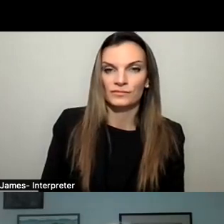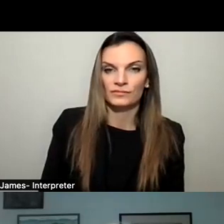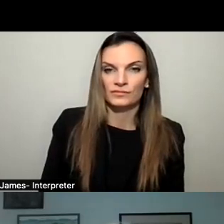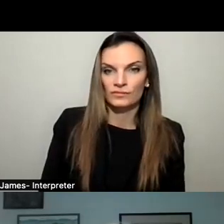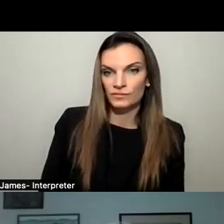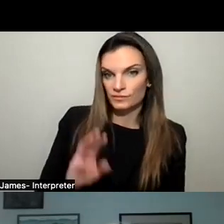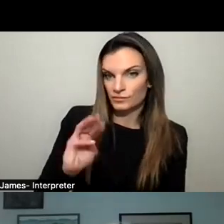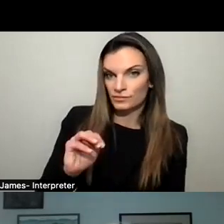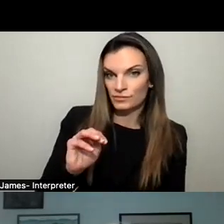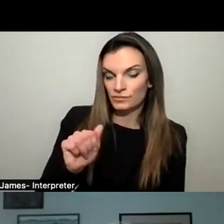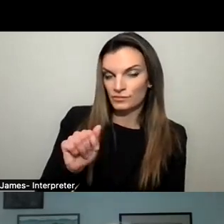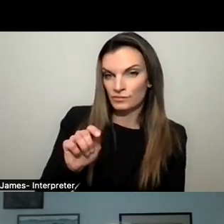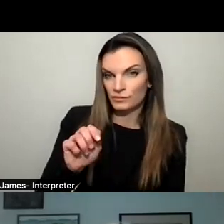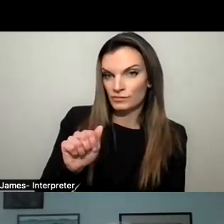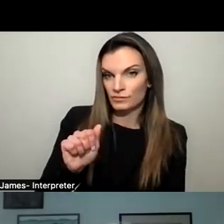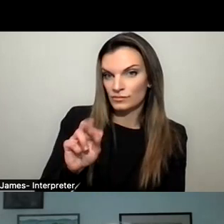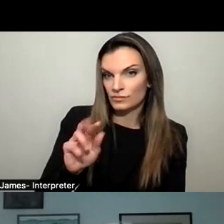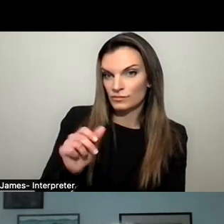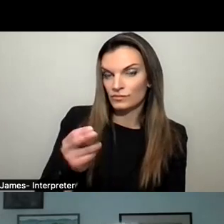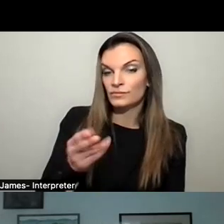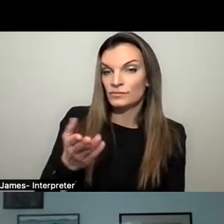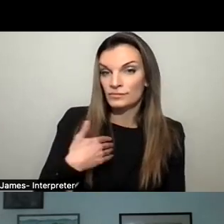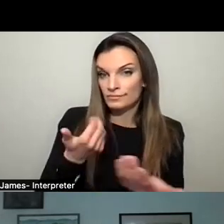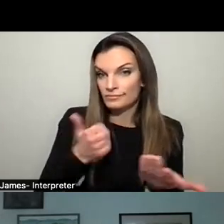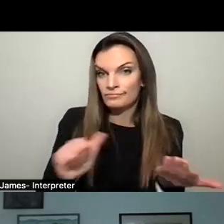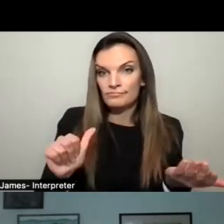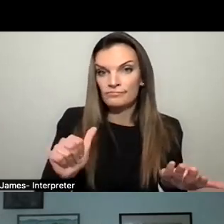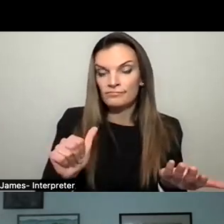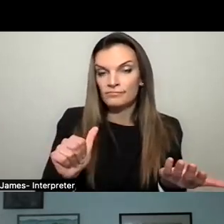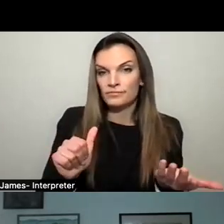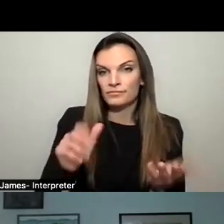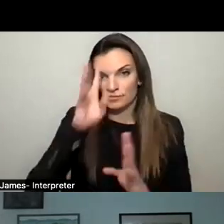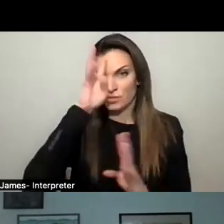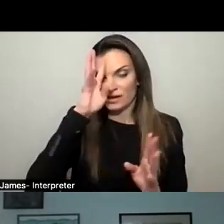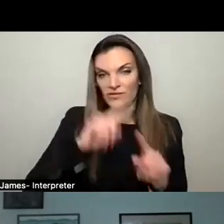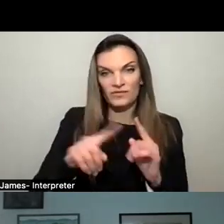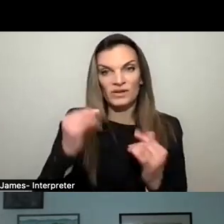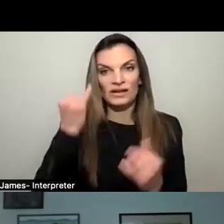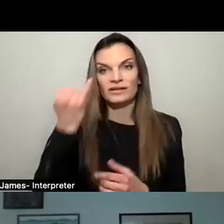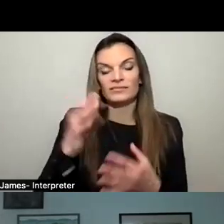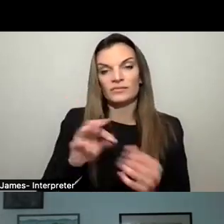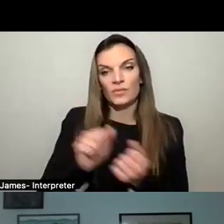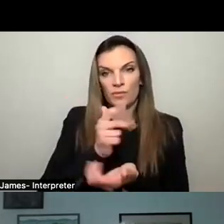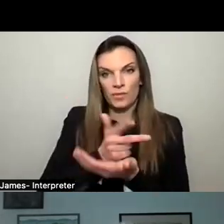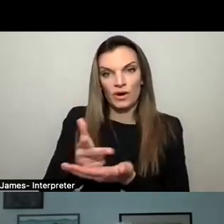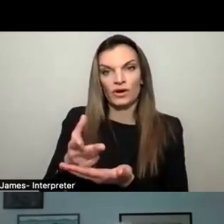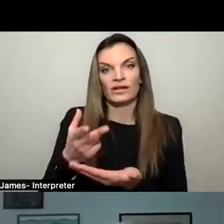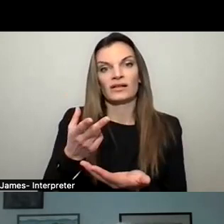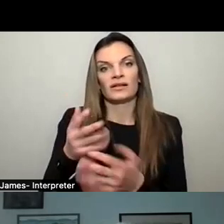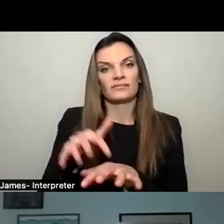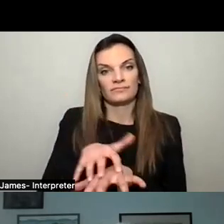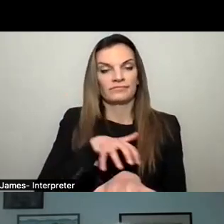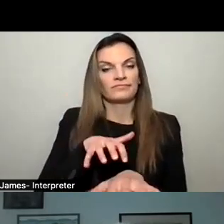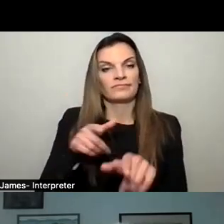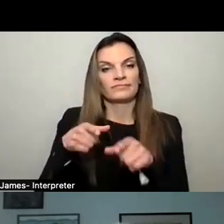Martin, do you have any creative ideas to addressing parking issues and traffic congestion, especially